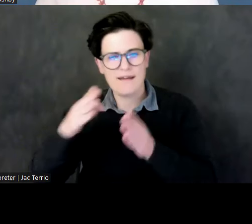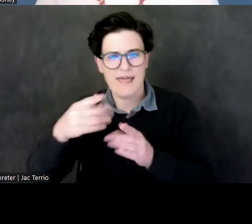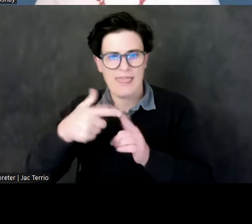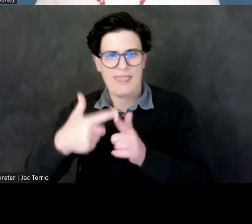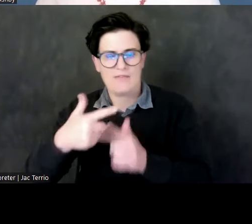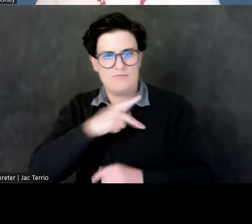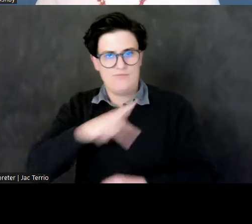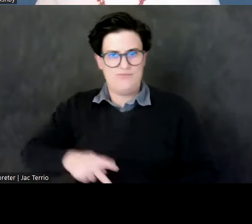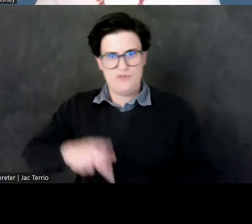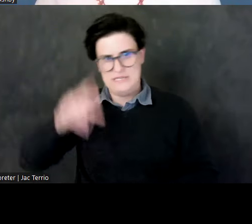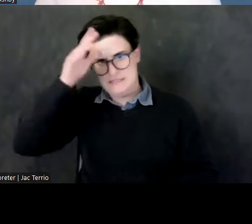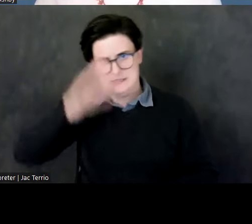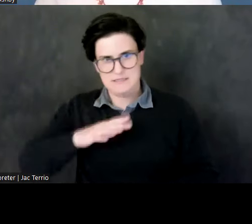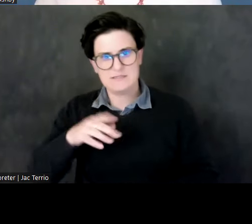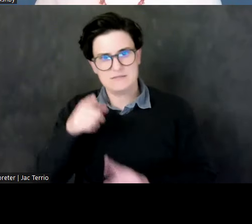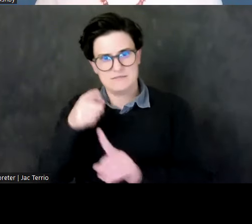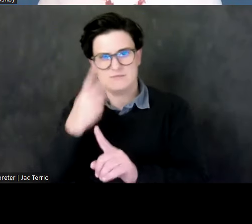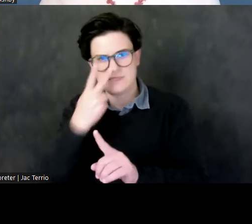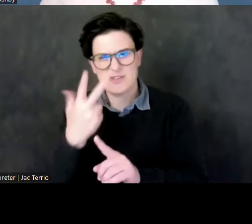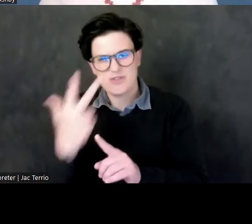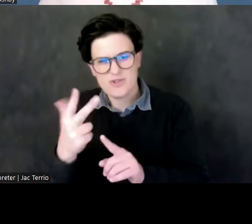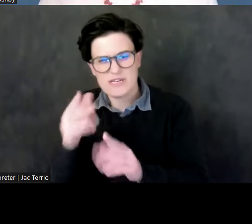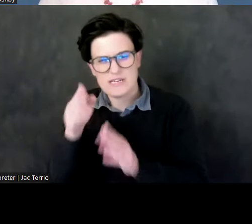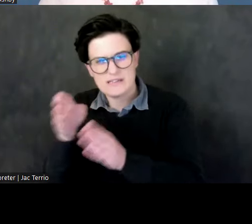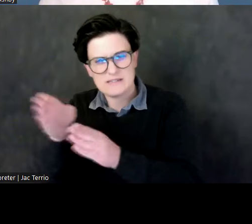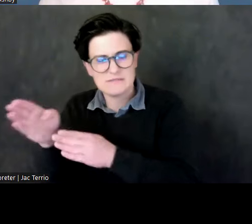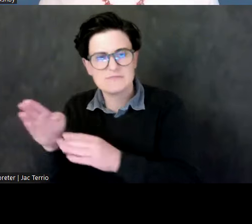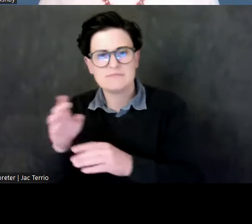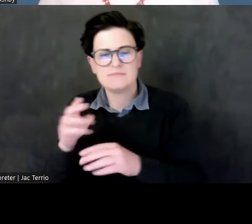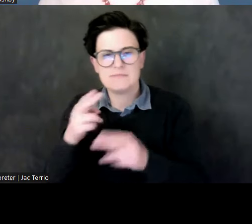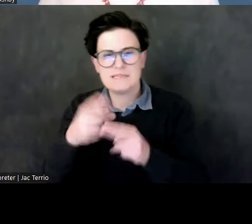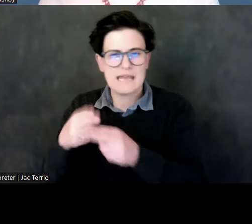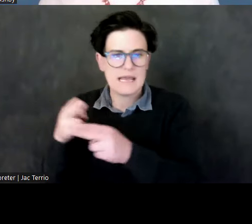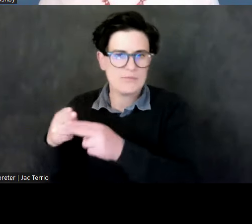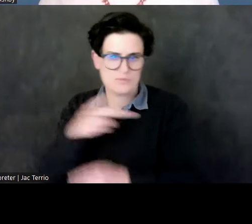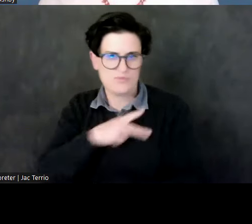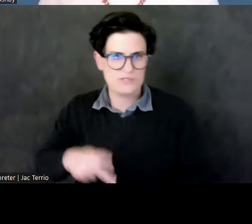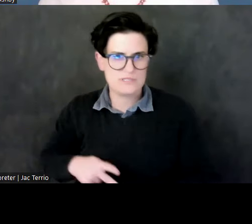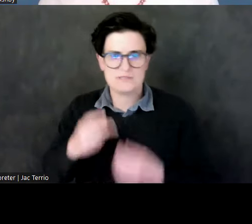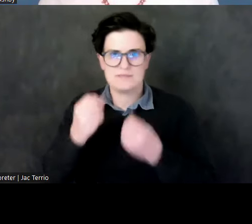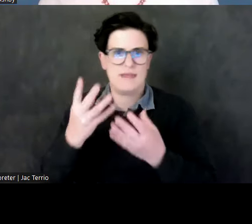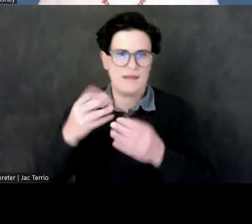so many offspring to follow on the throne.